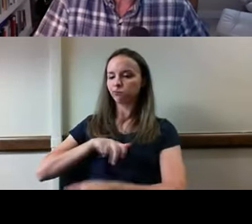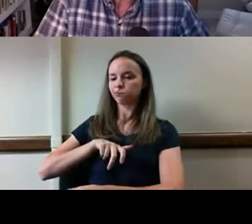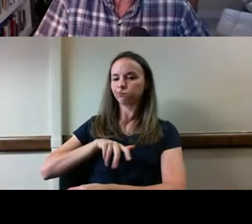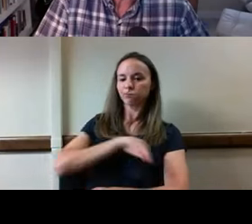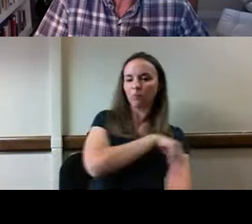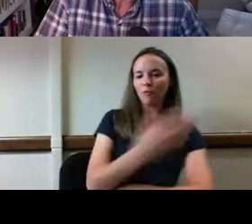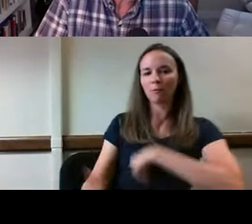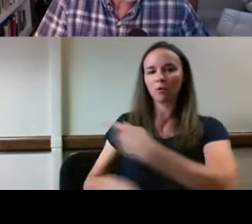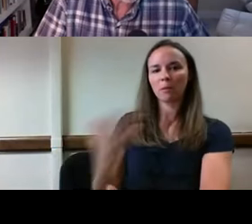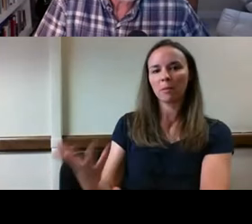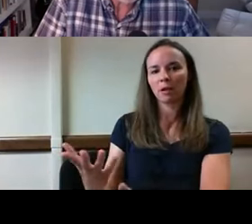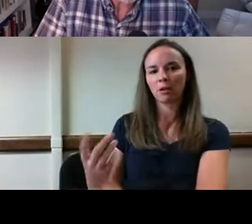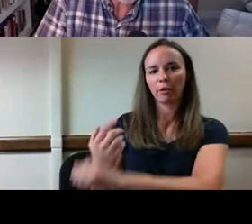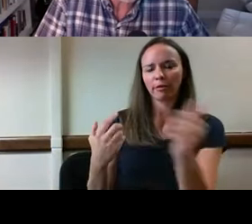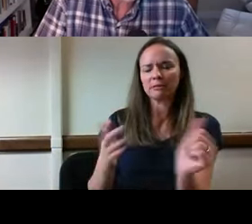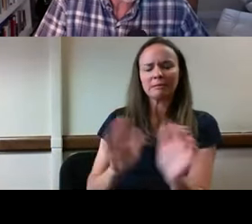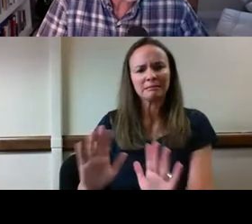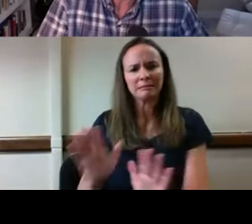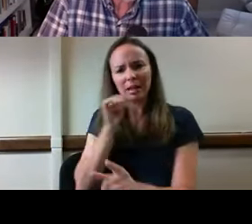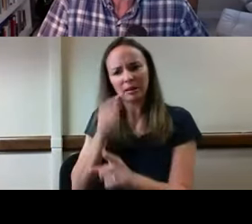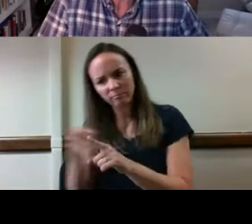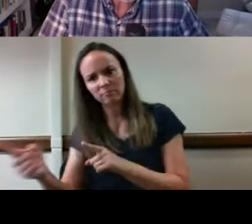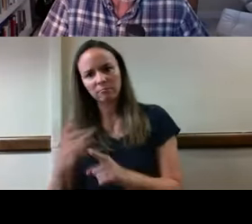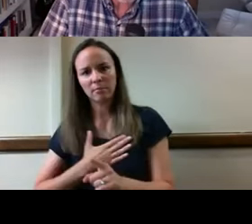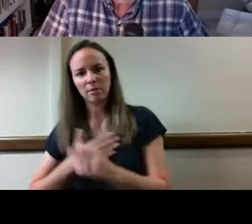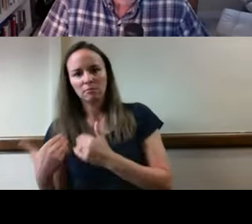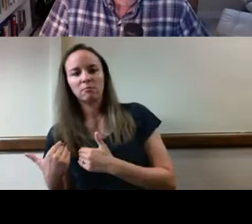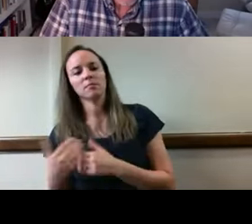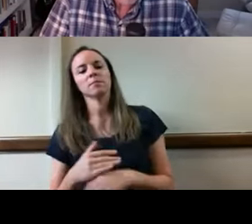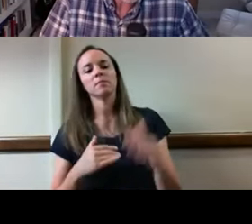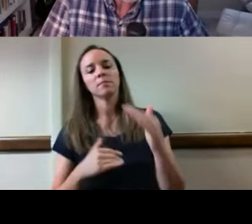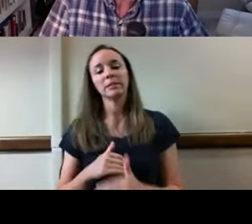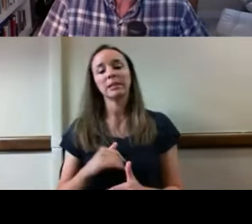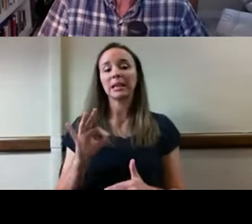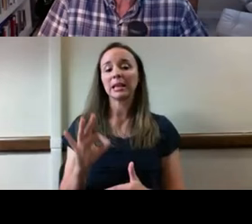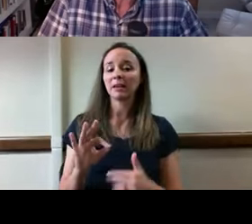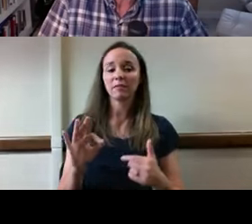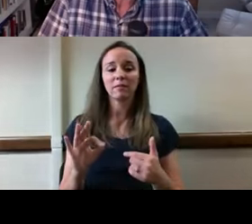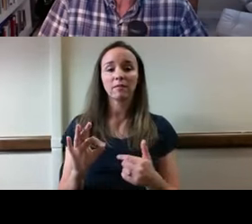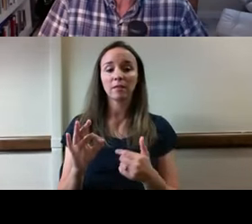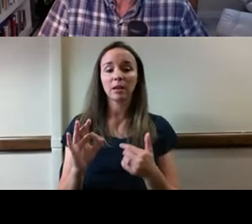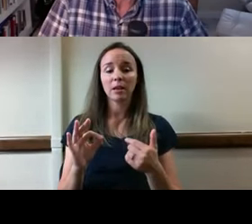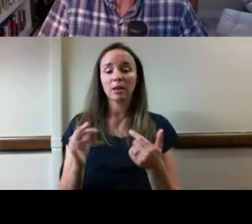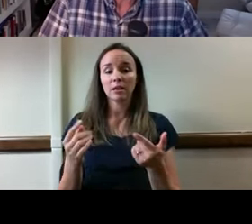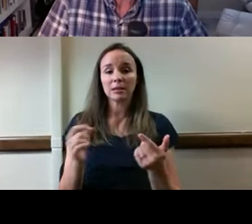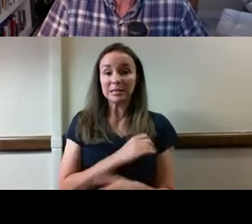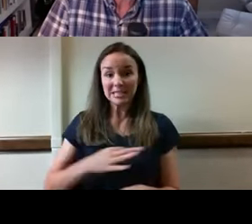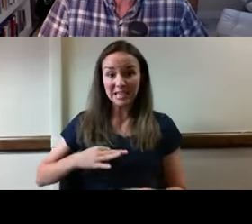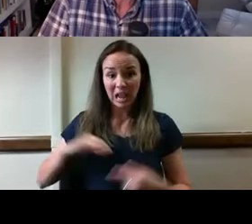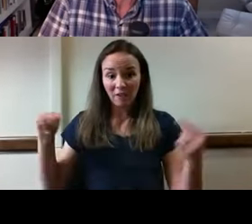And any injury caused by staff under your supervision. Think for a moment of